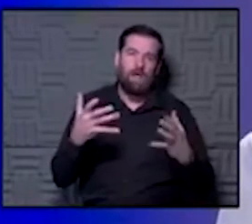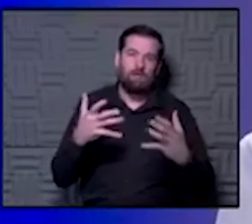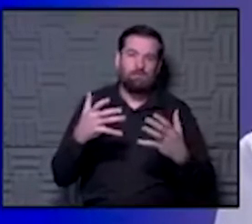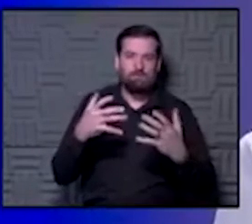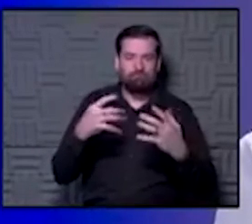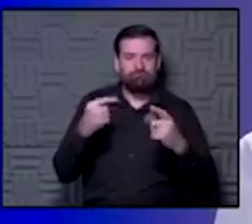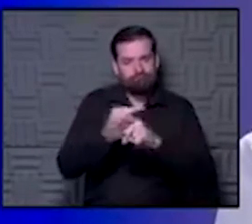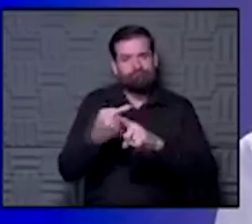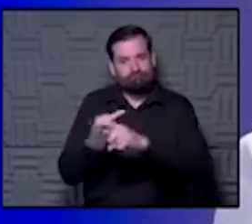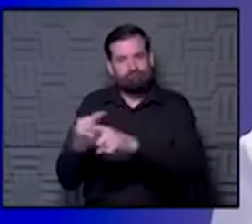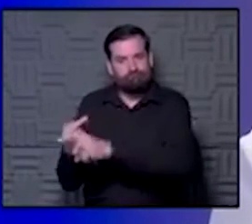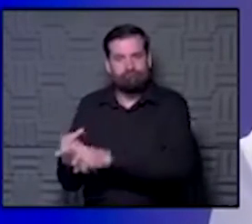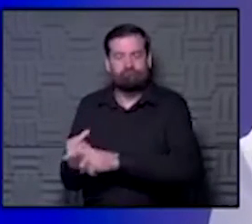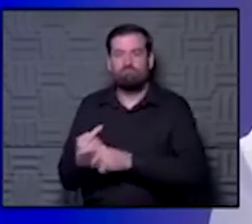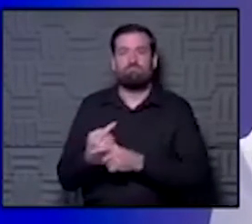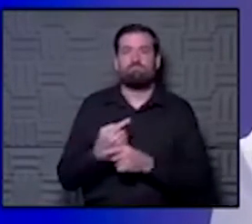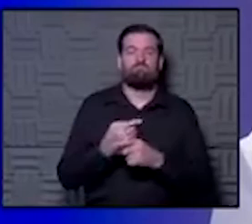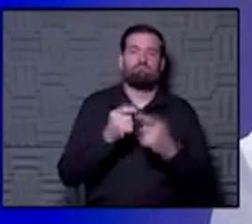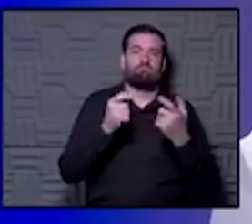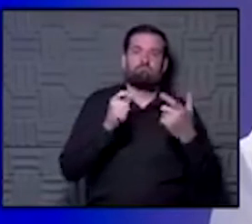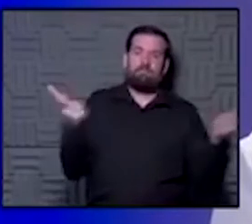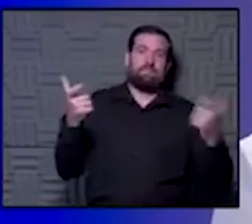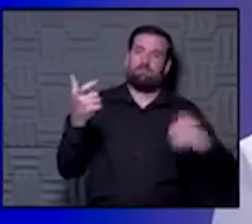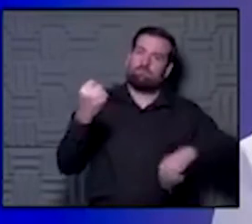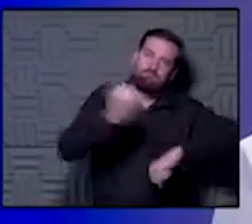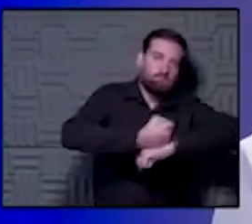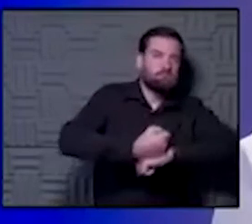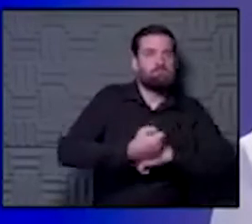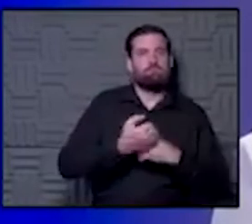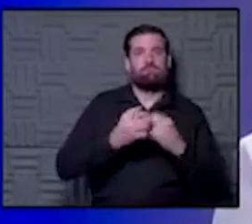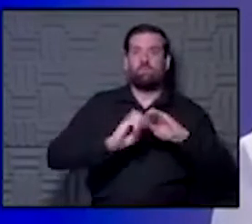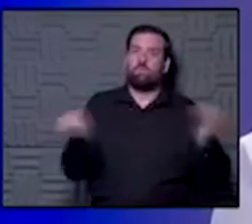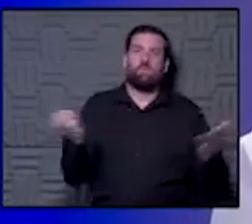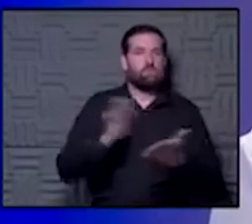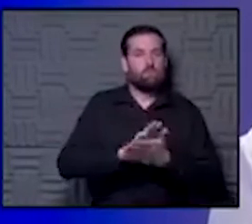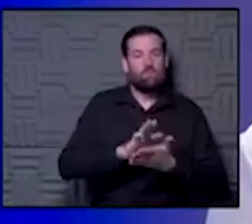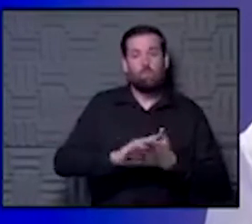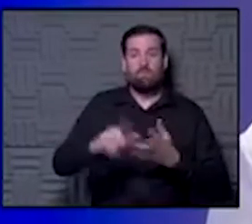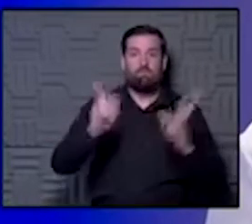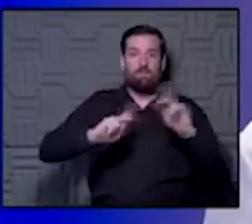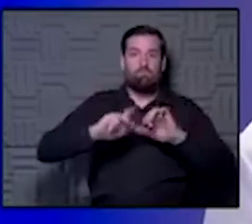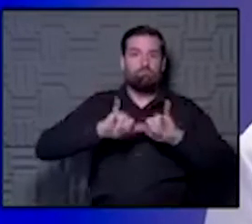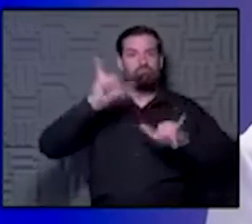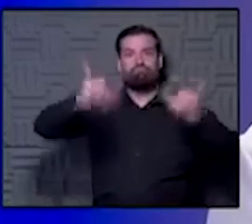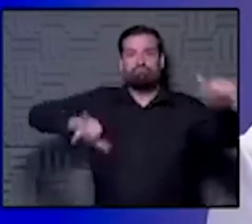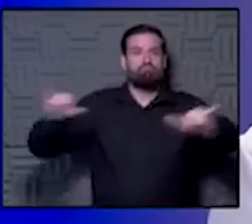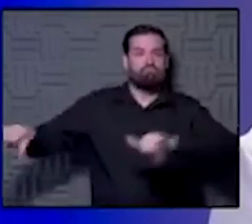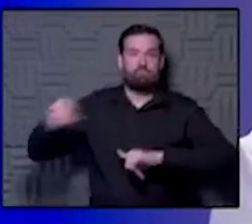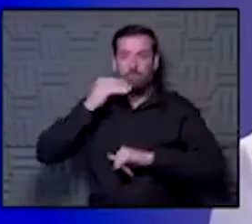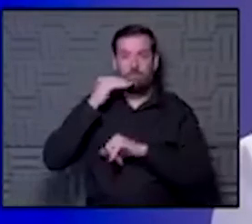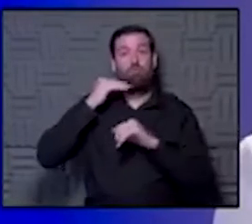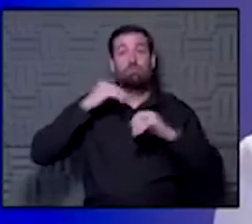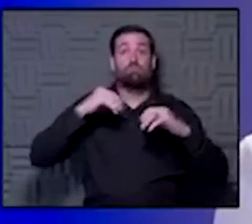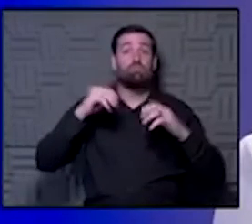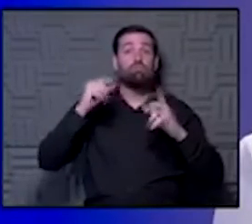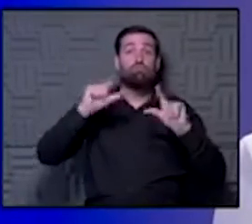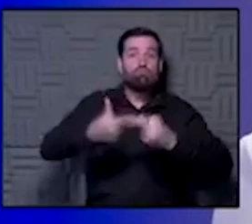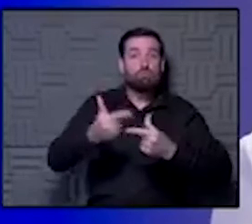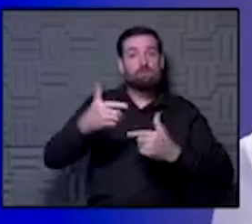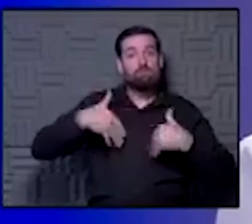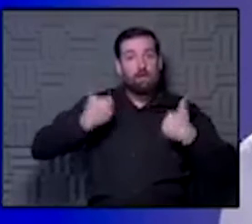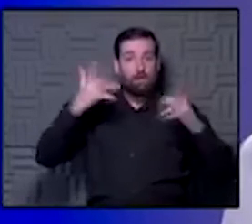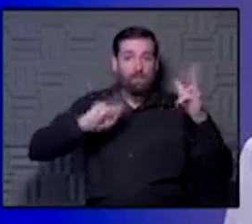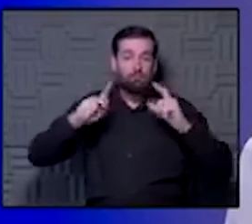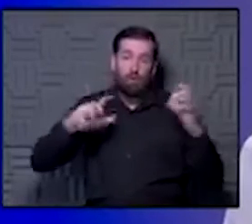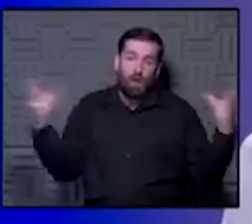factors to those studies, including huge shutdowns where schools were stopped, people were at home, groups of young people were not getting together at that